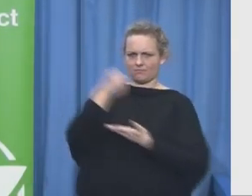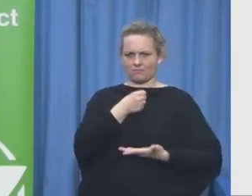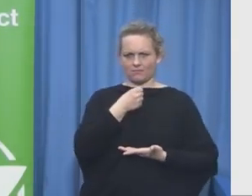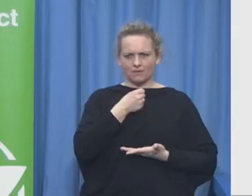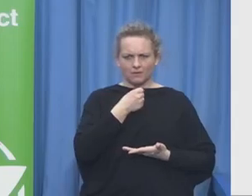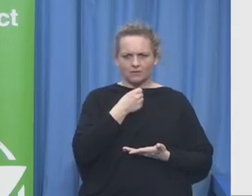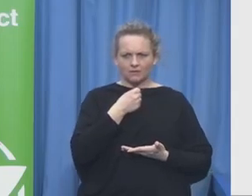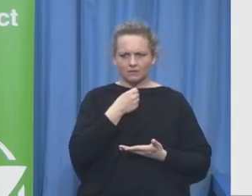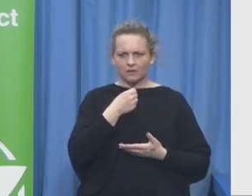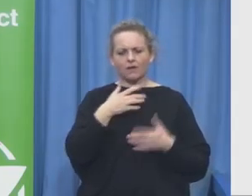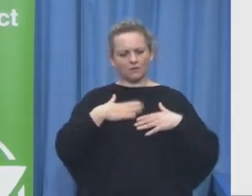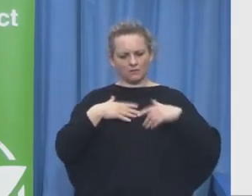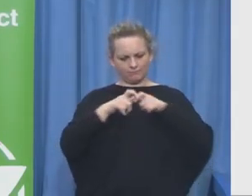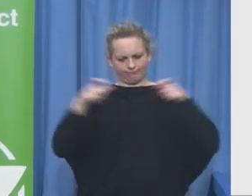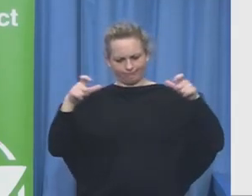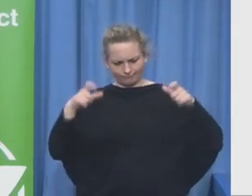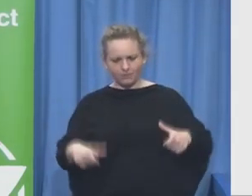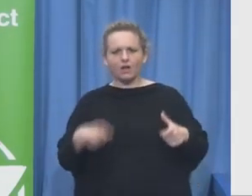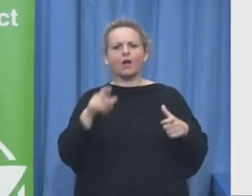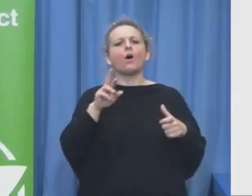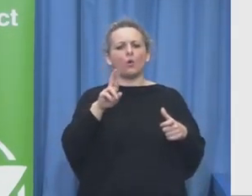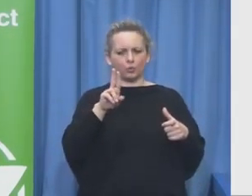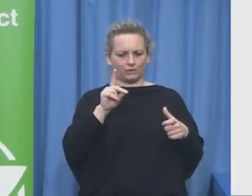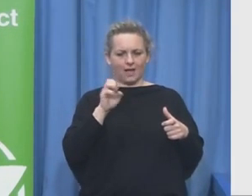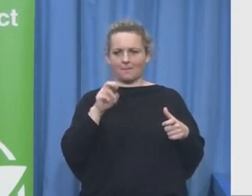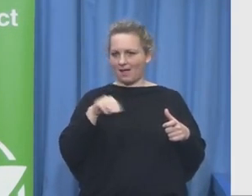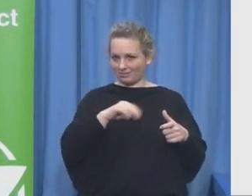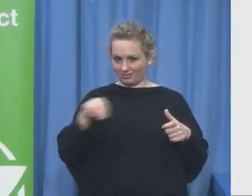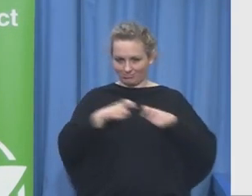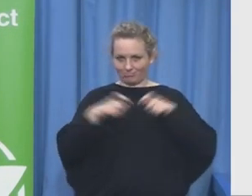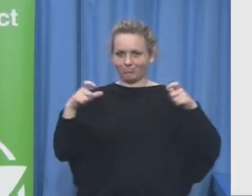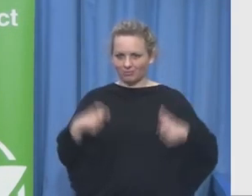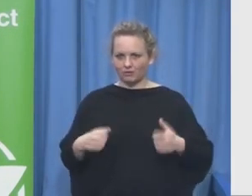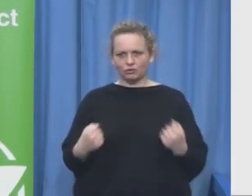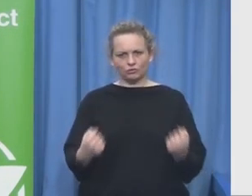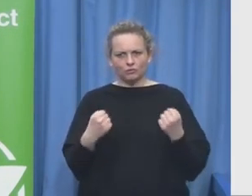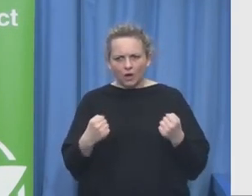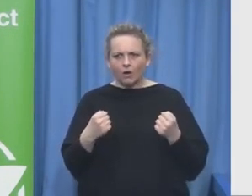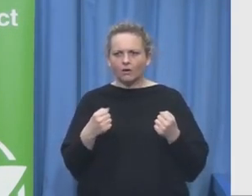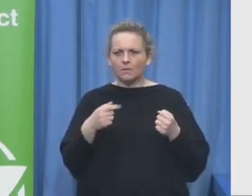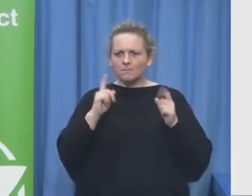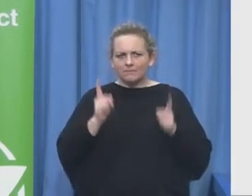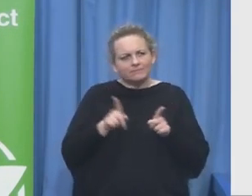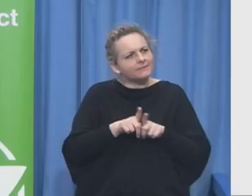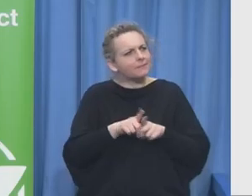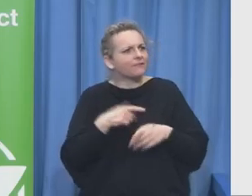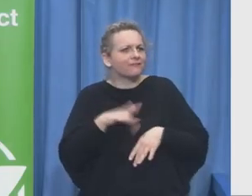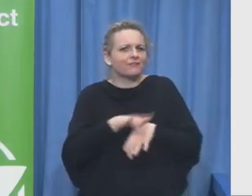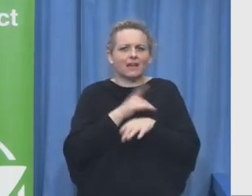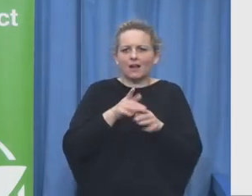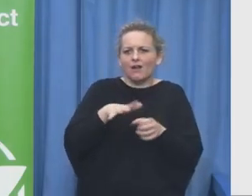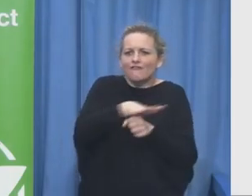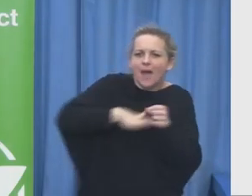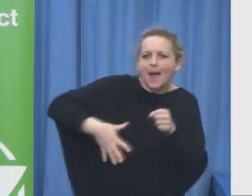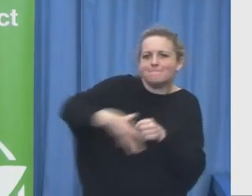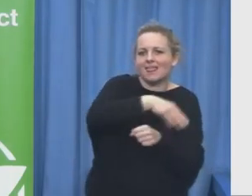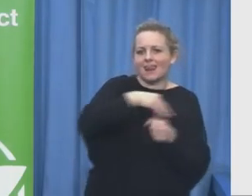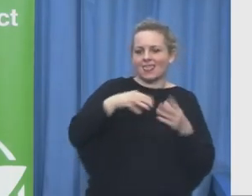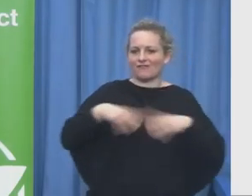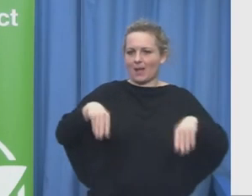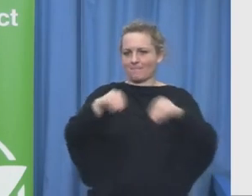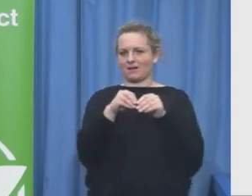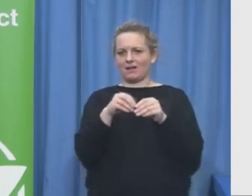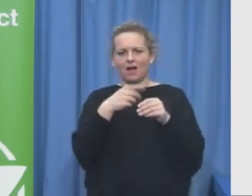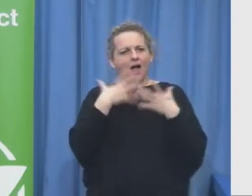family foundations and advocacy for us means few things so in addition to our programs on the ground the